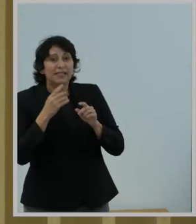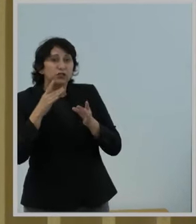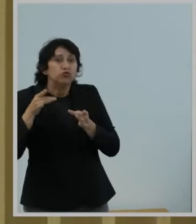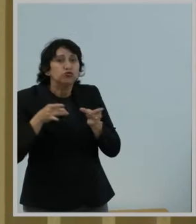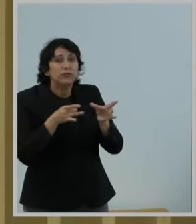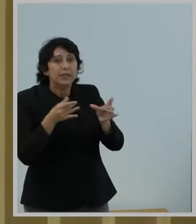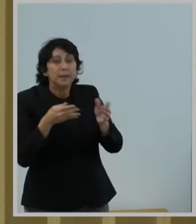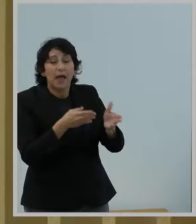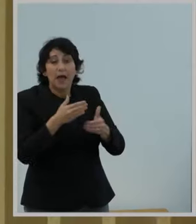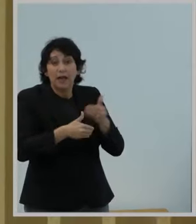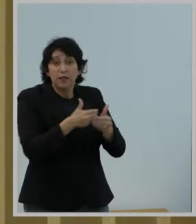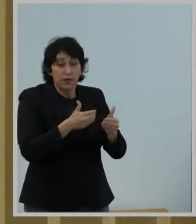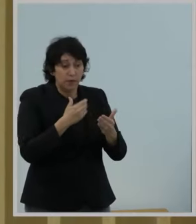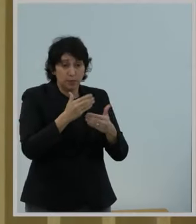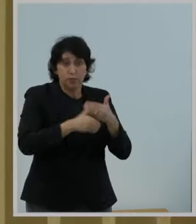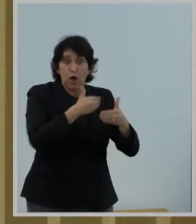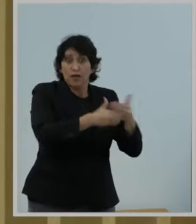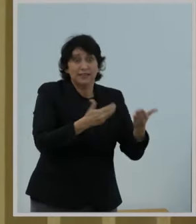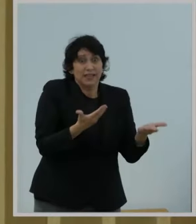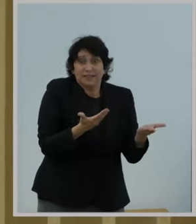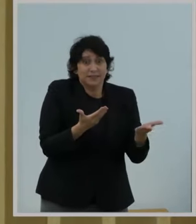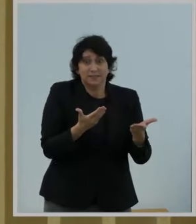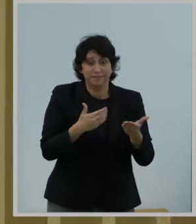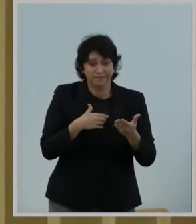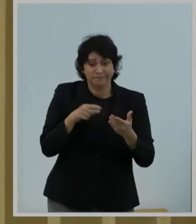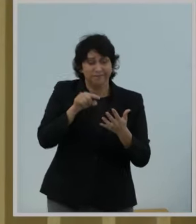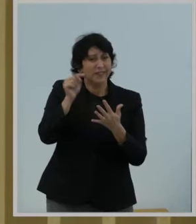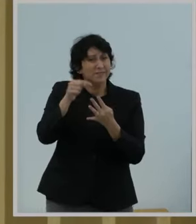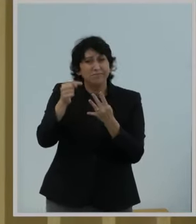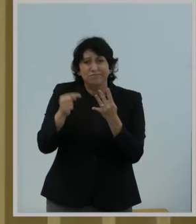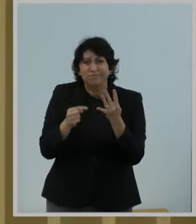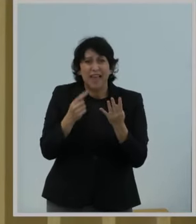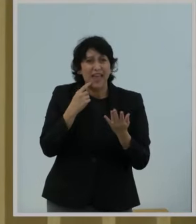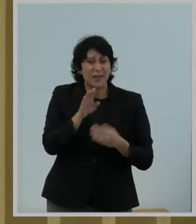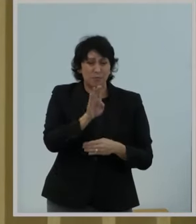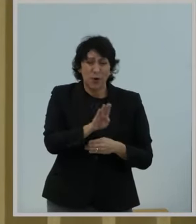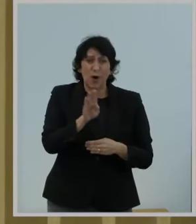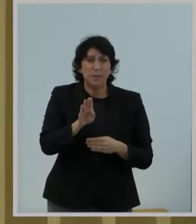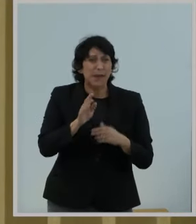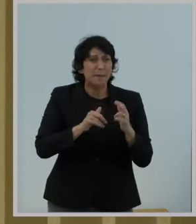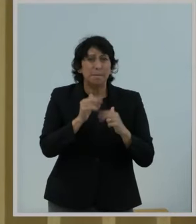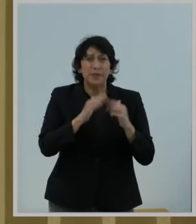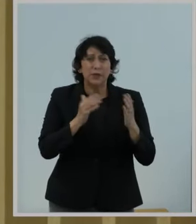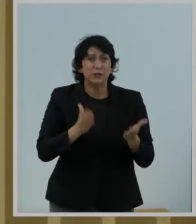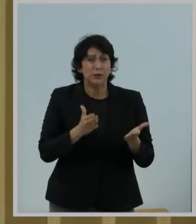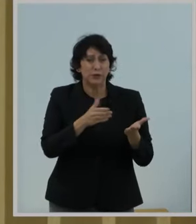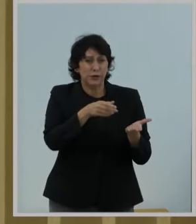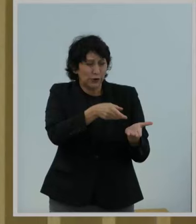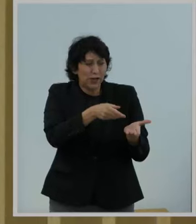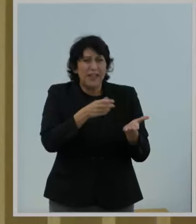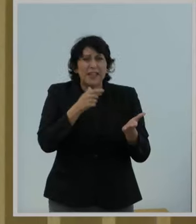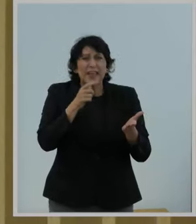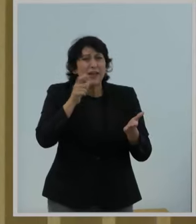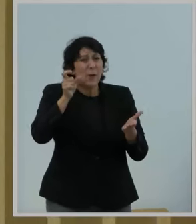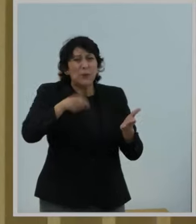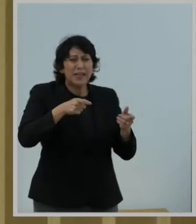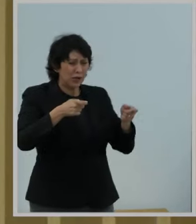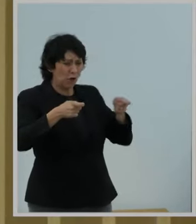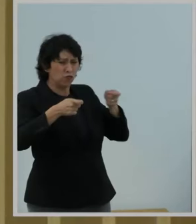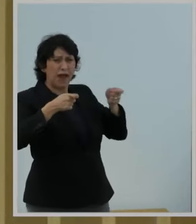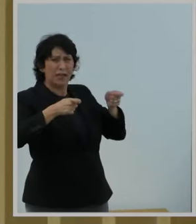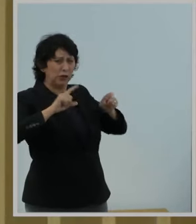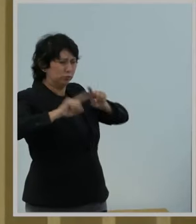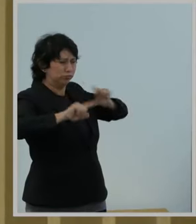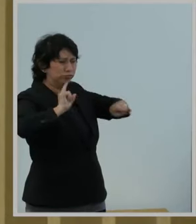The last thing that these broadband builders need right now is a regulatory onslaught from